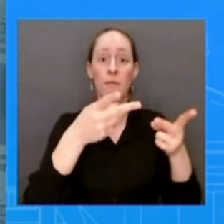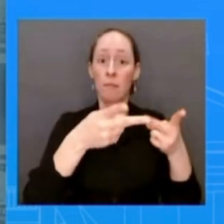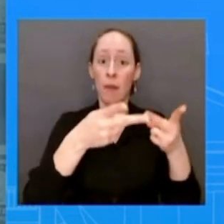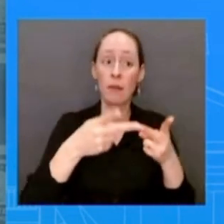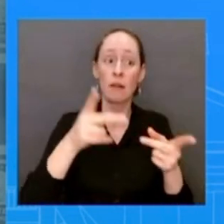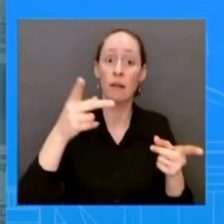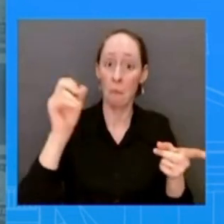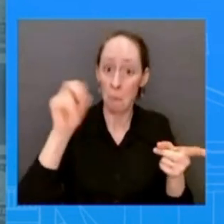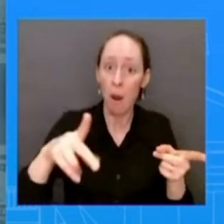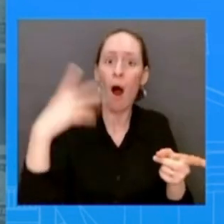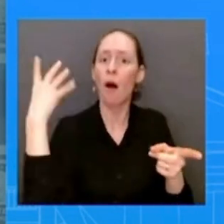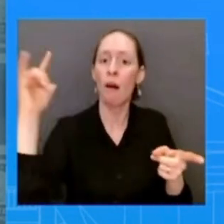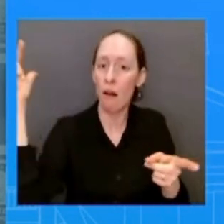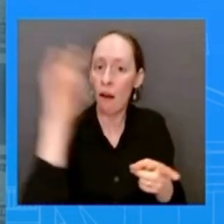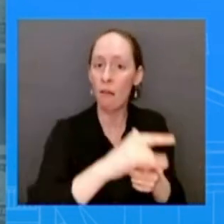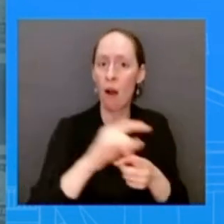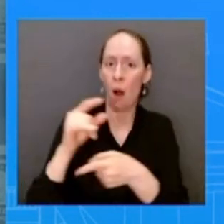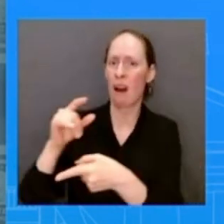country